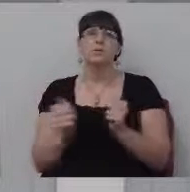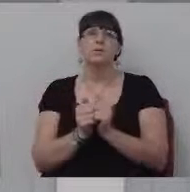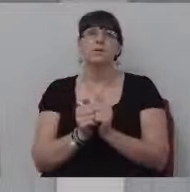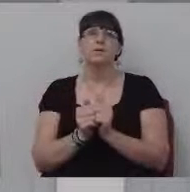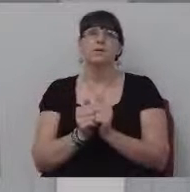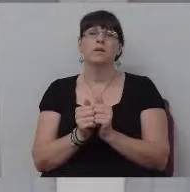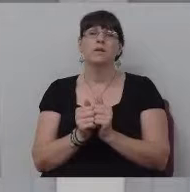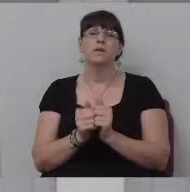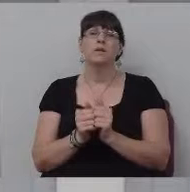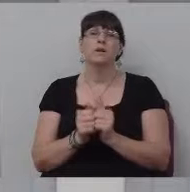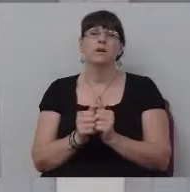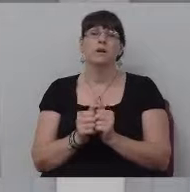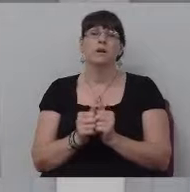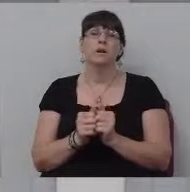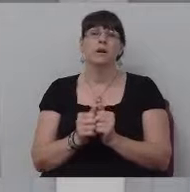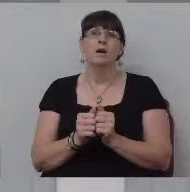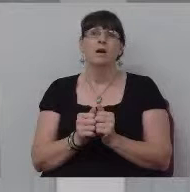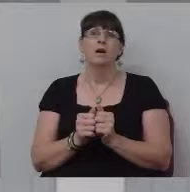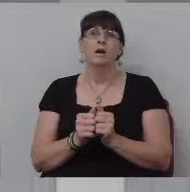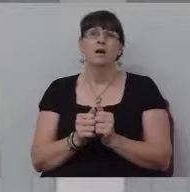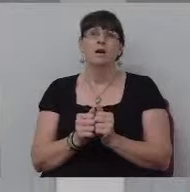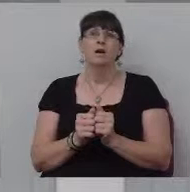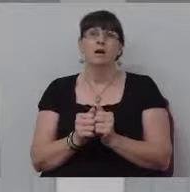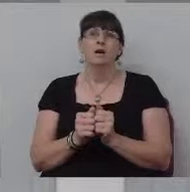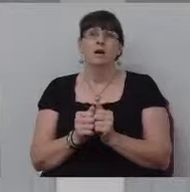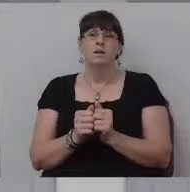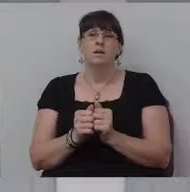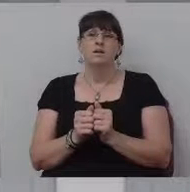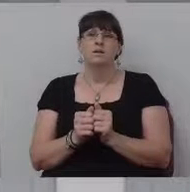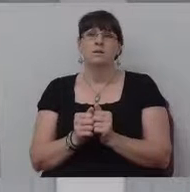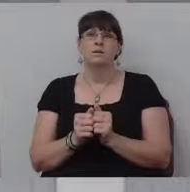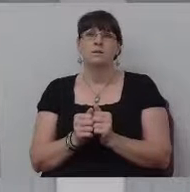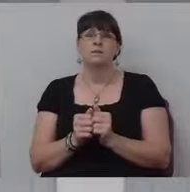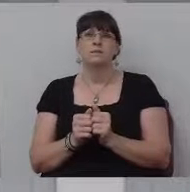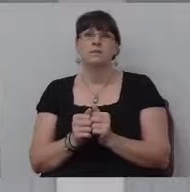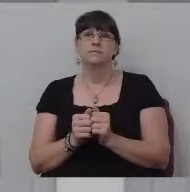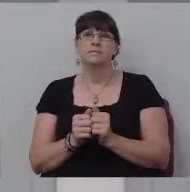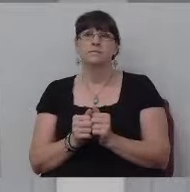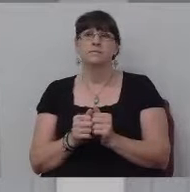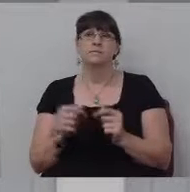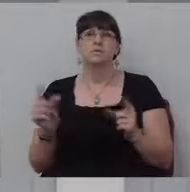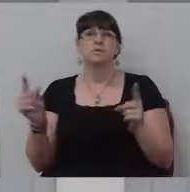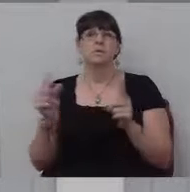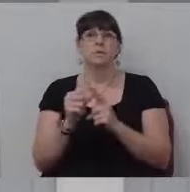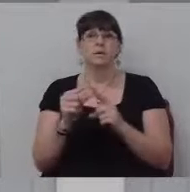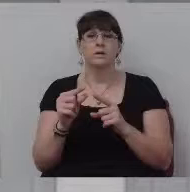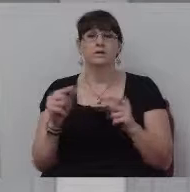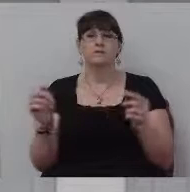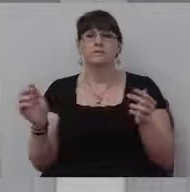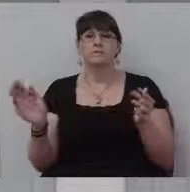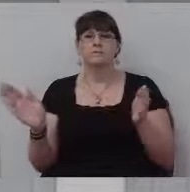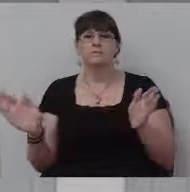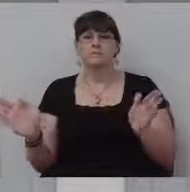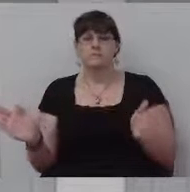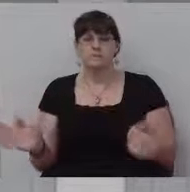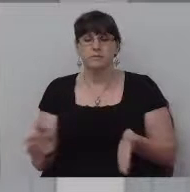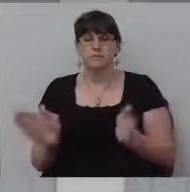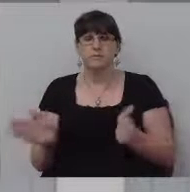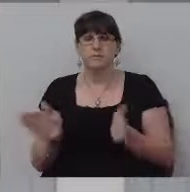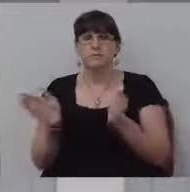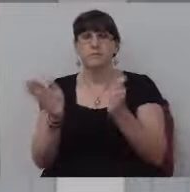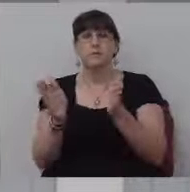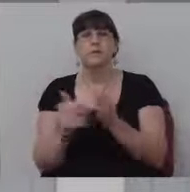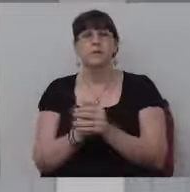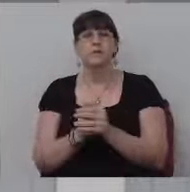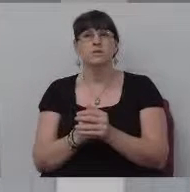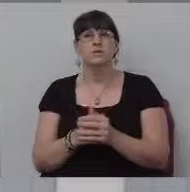with, with a word, um, of encouragement, even if you